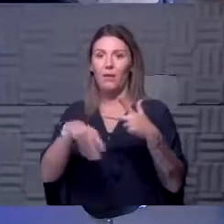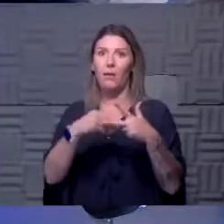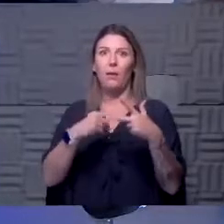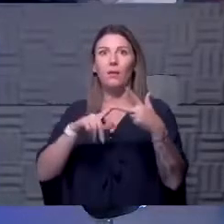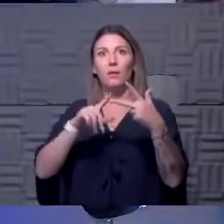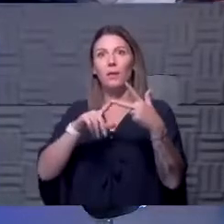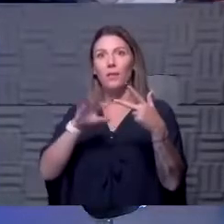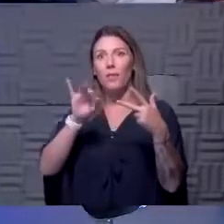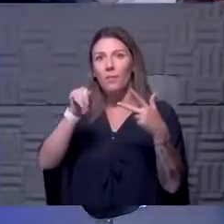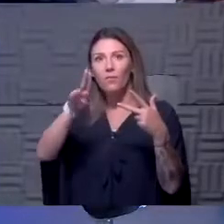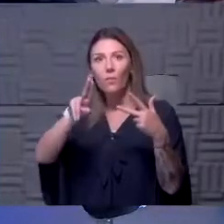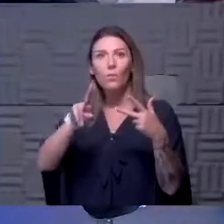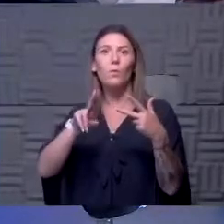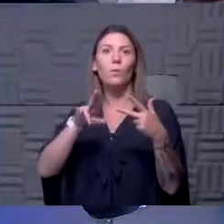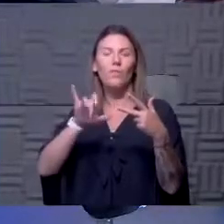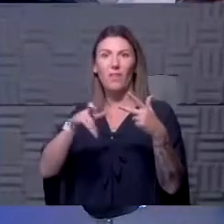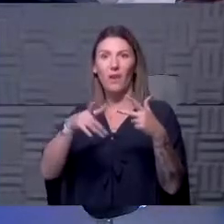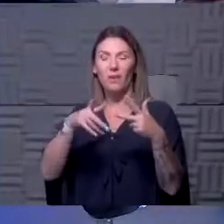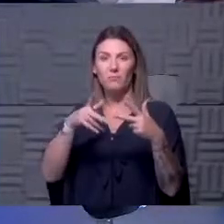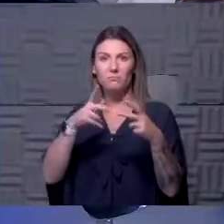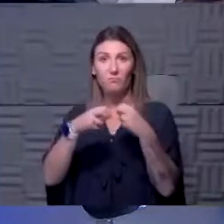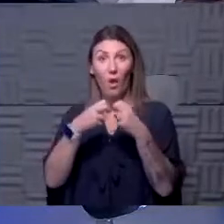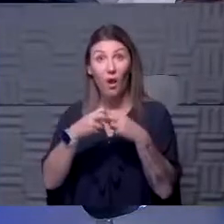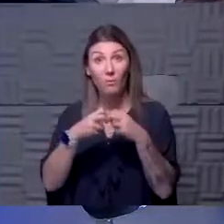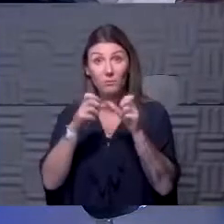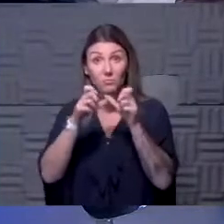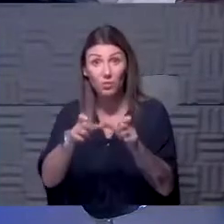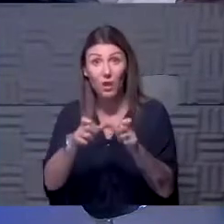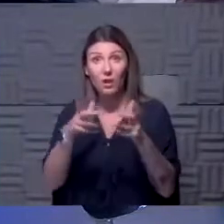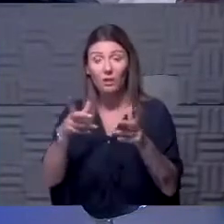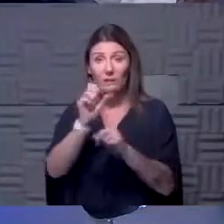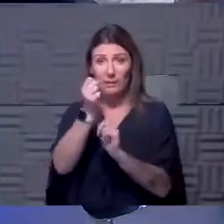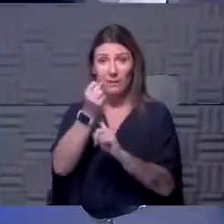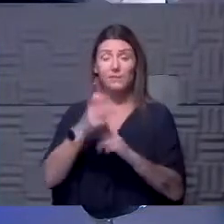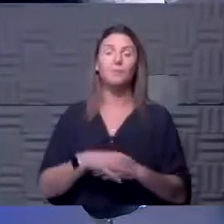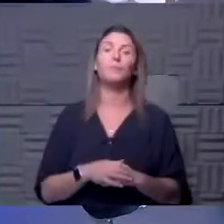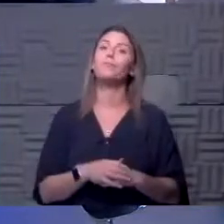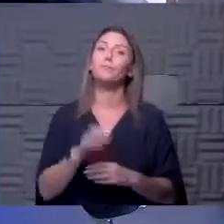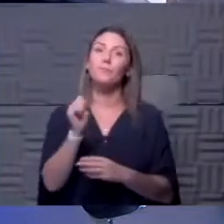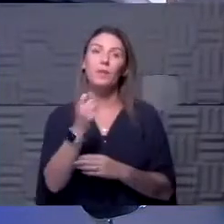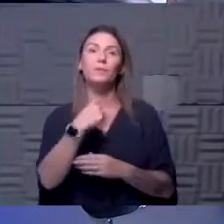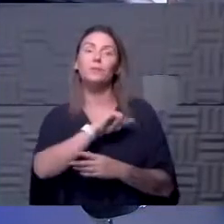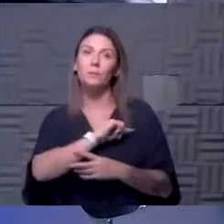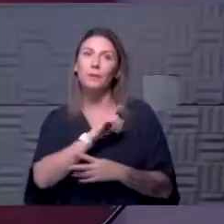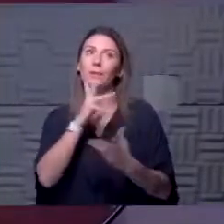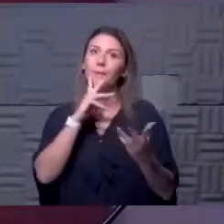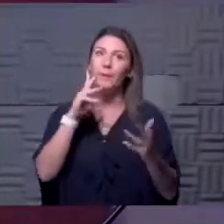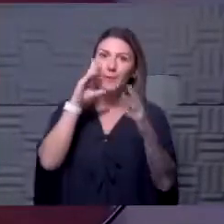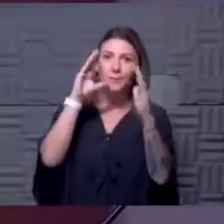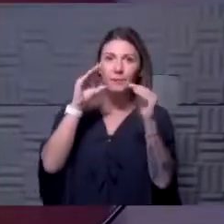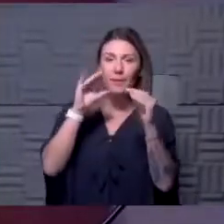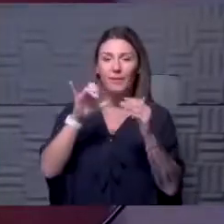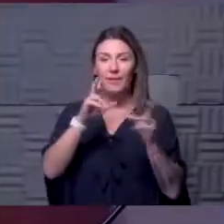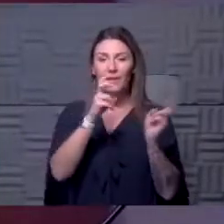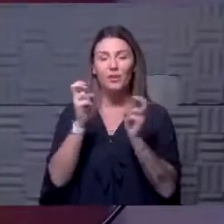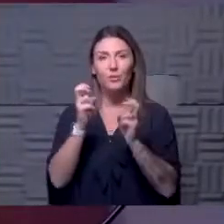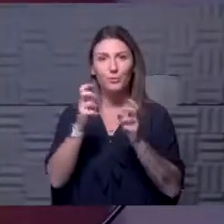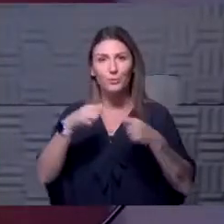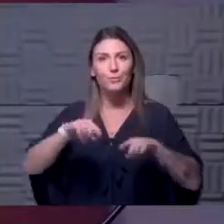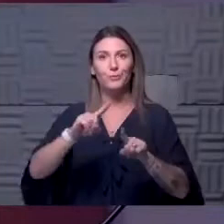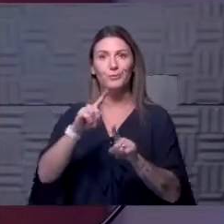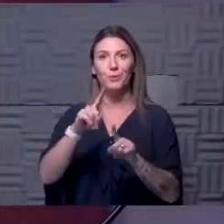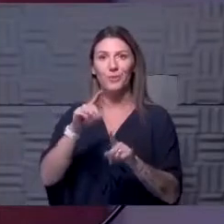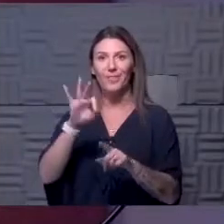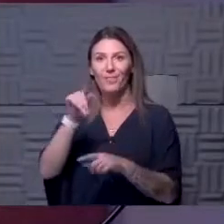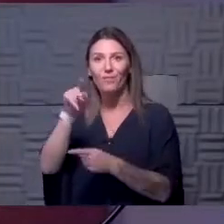What problems does that pose as far as tracking these cases? Yeah, I think, you know, we very much anticipate that issue as we enter flu season this year.